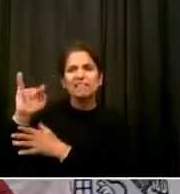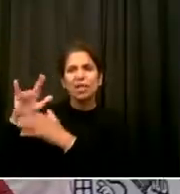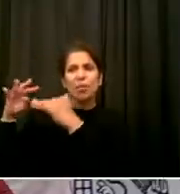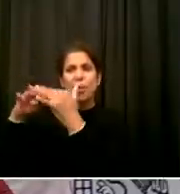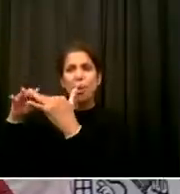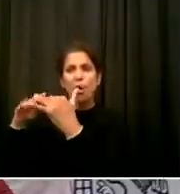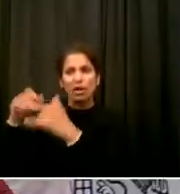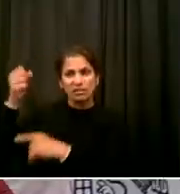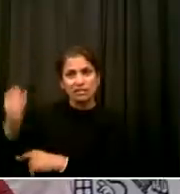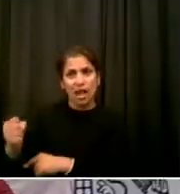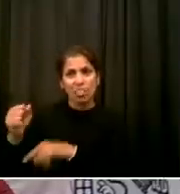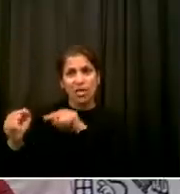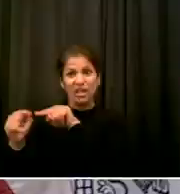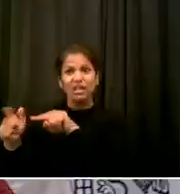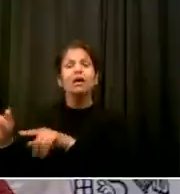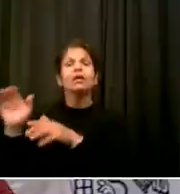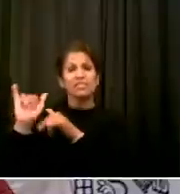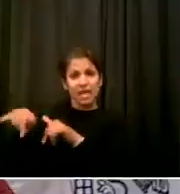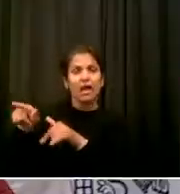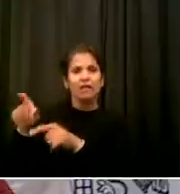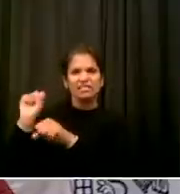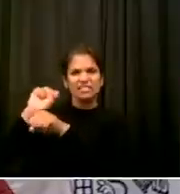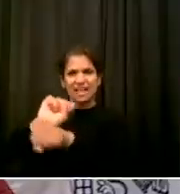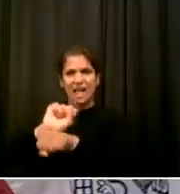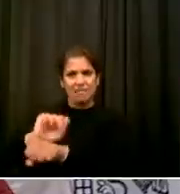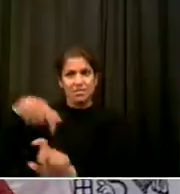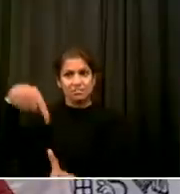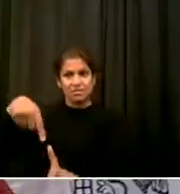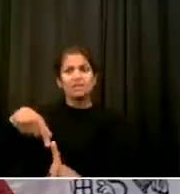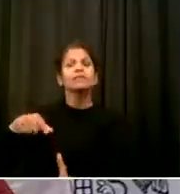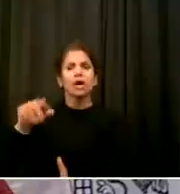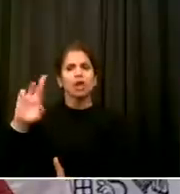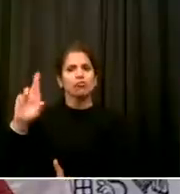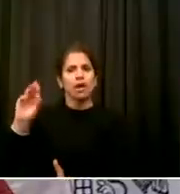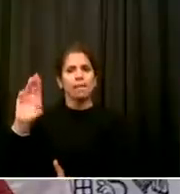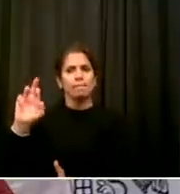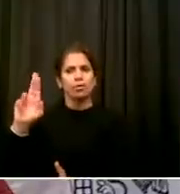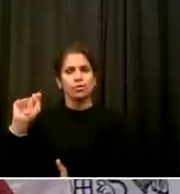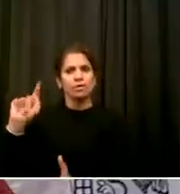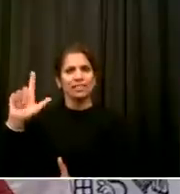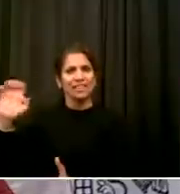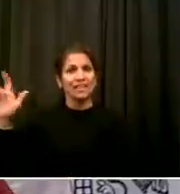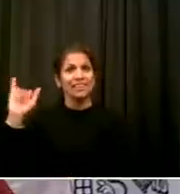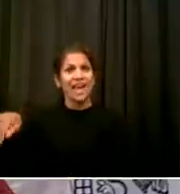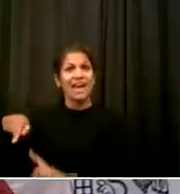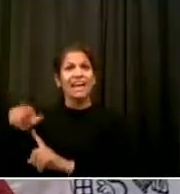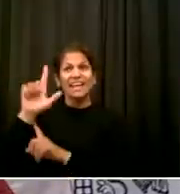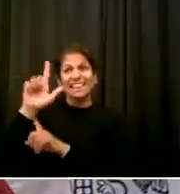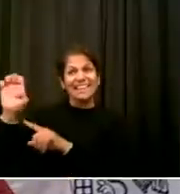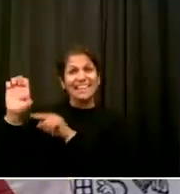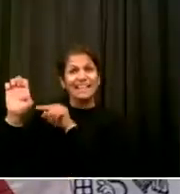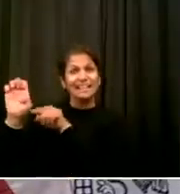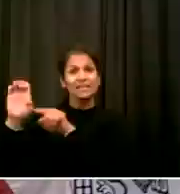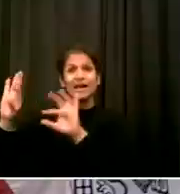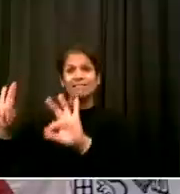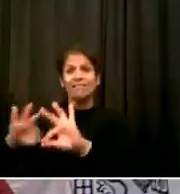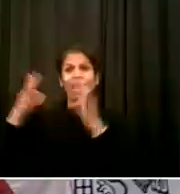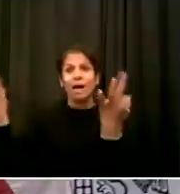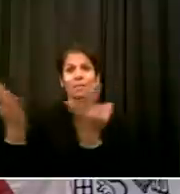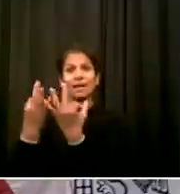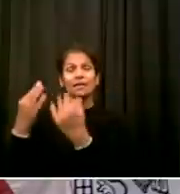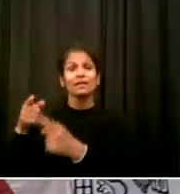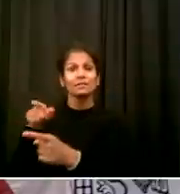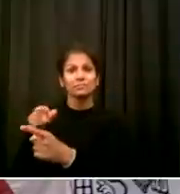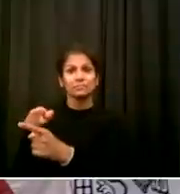generations her great grandmother a follower and lieutenant of Marcus Garvey these are people who have